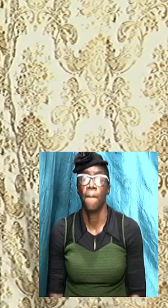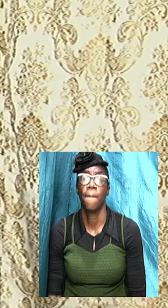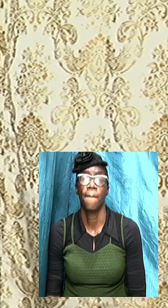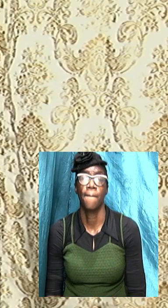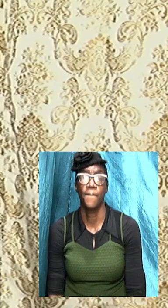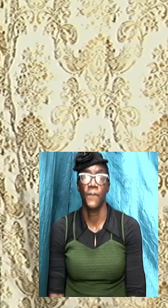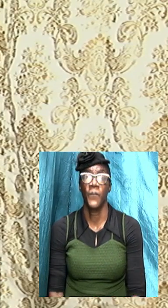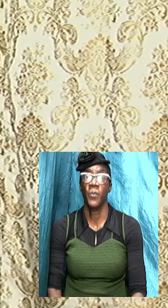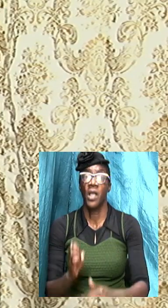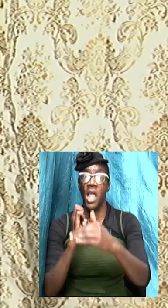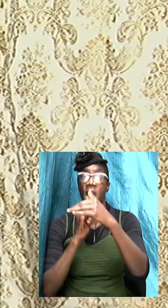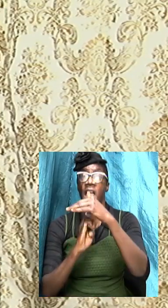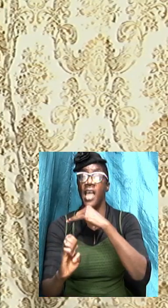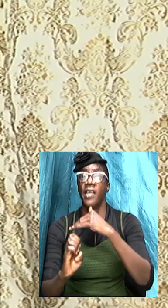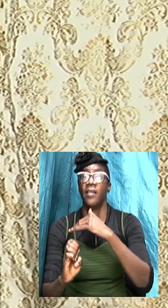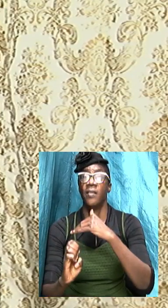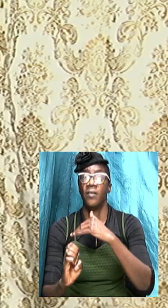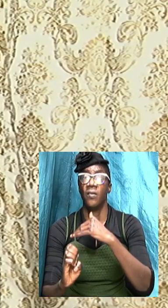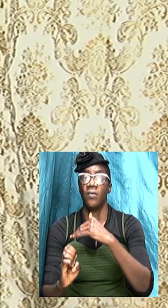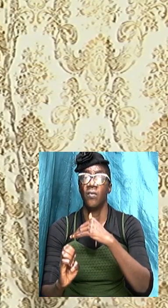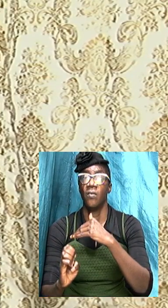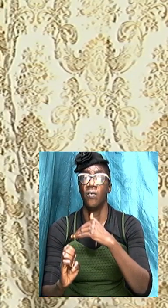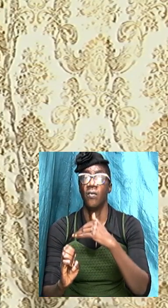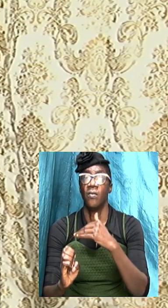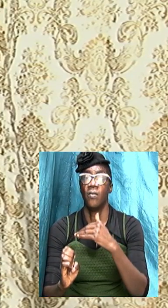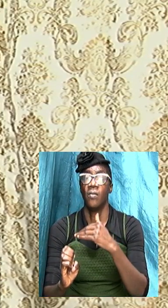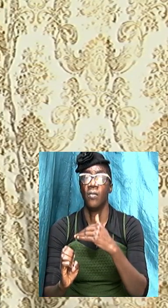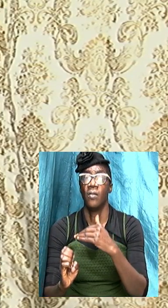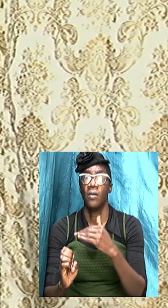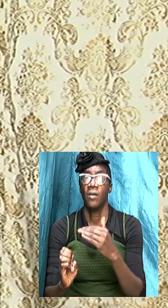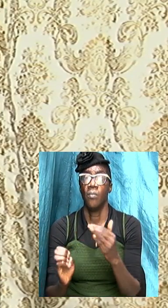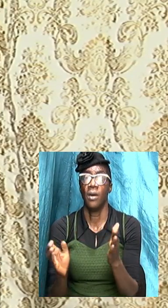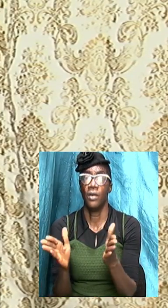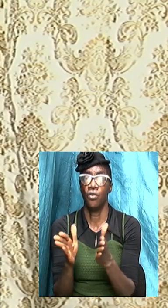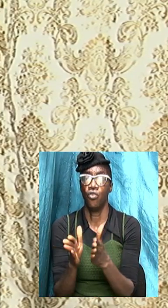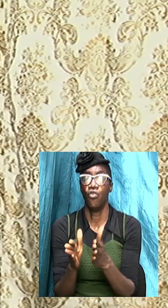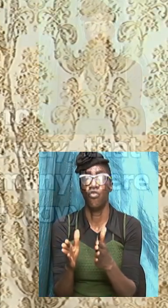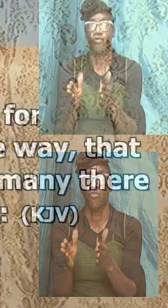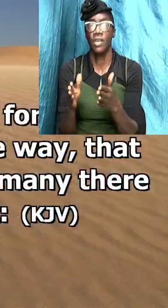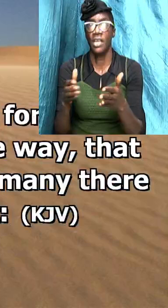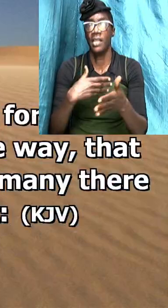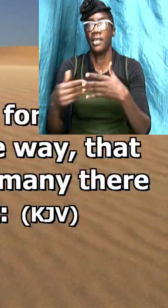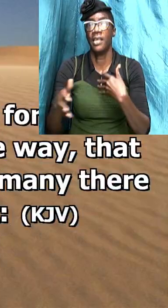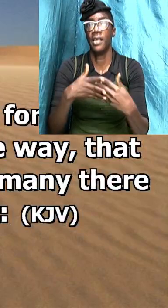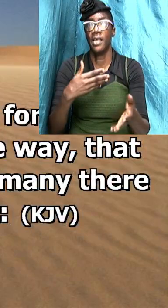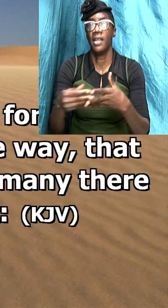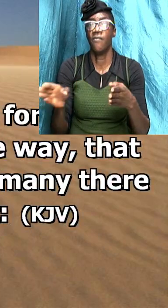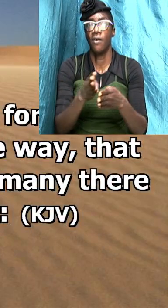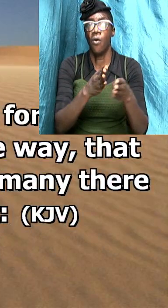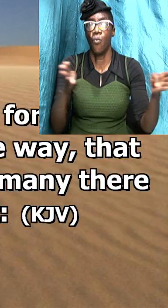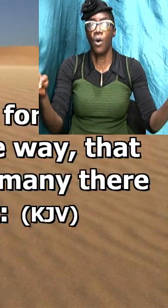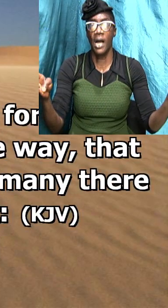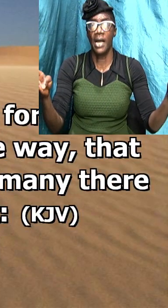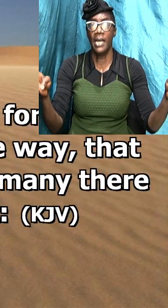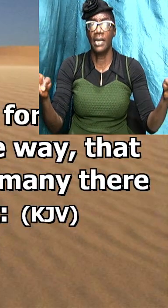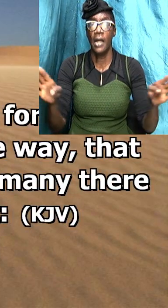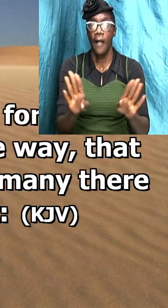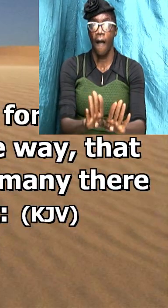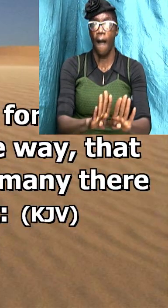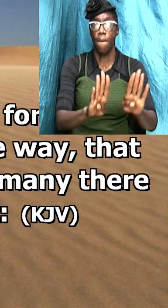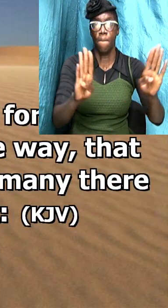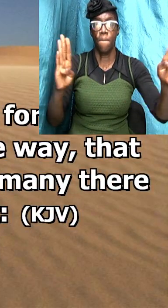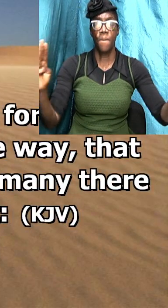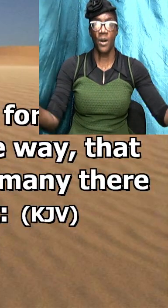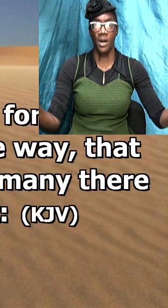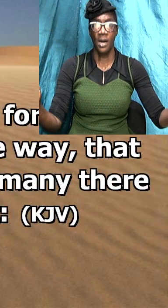it says enter by the narrow gate for wide is the gate and broad is